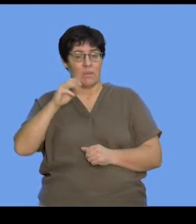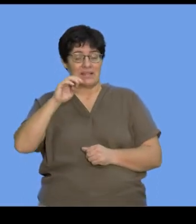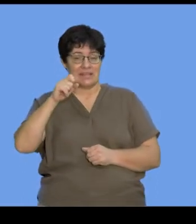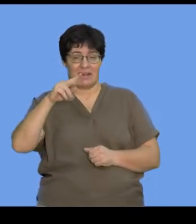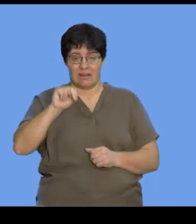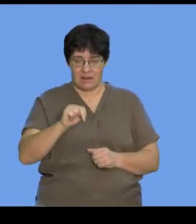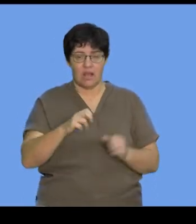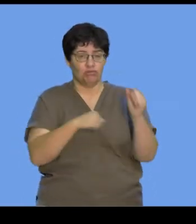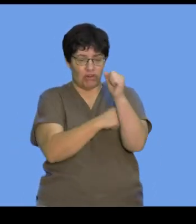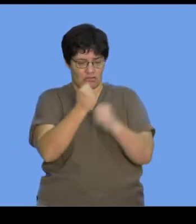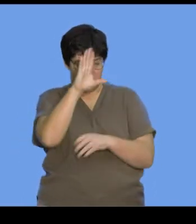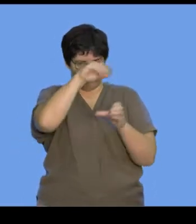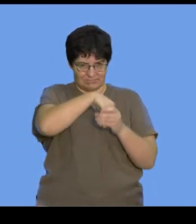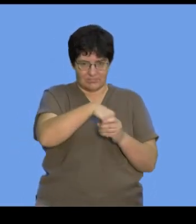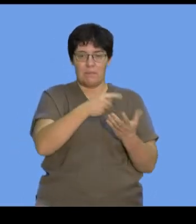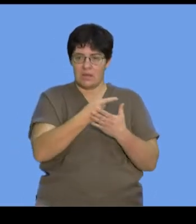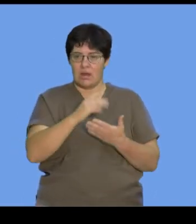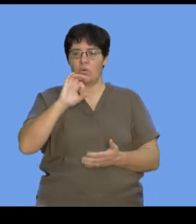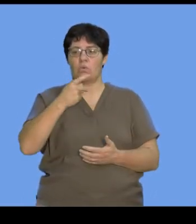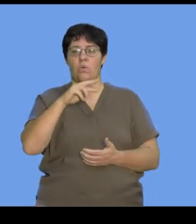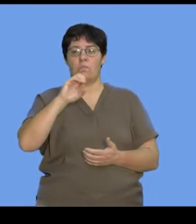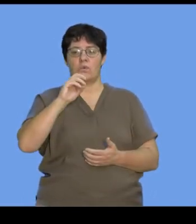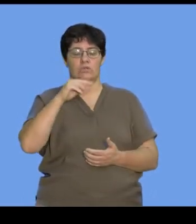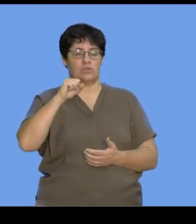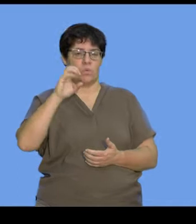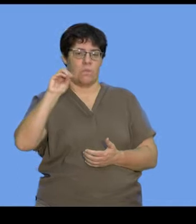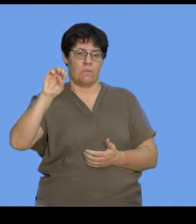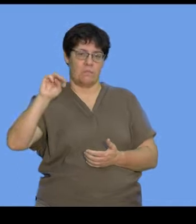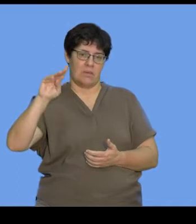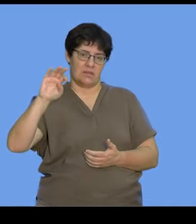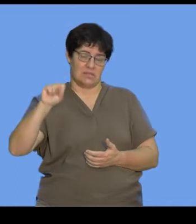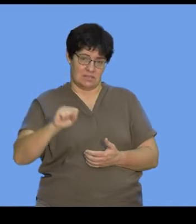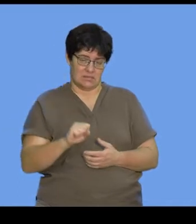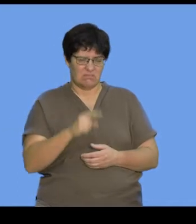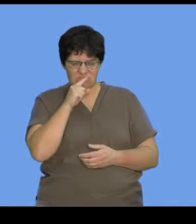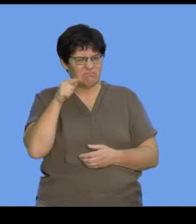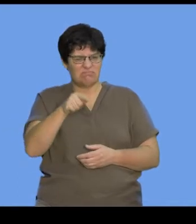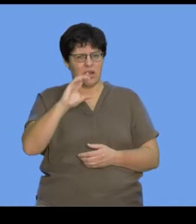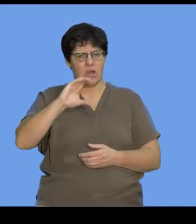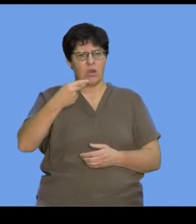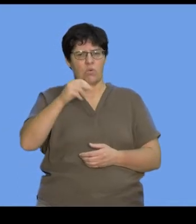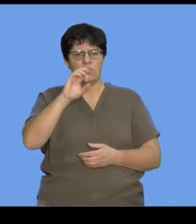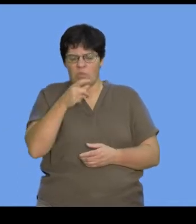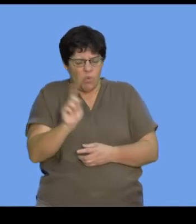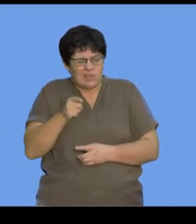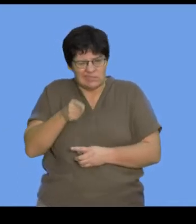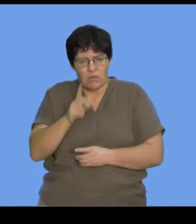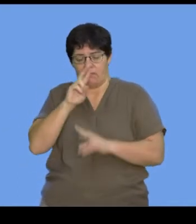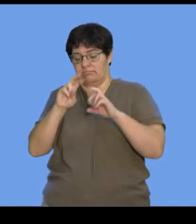compacted into structures called chromosomes. And so we're going to look at what a chromosome is in a little while.